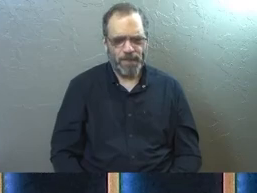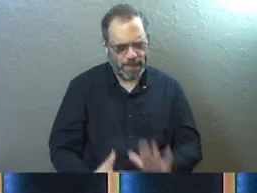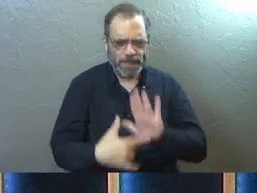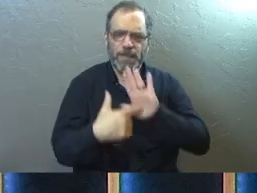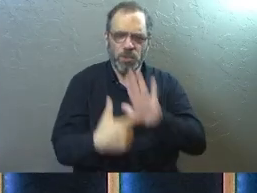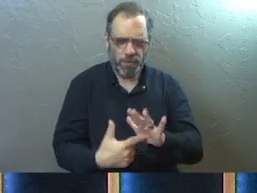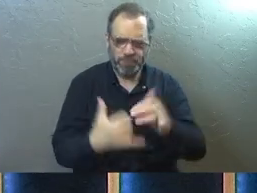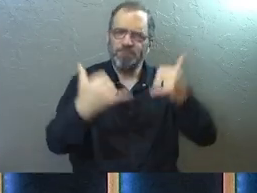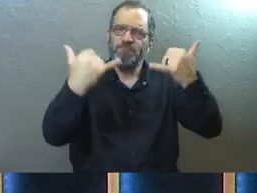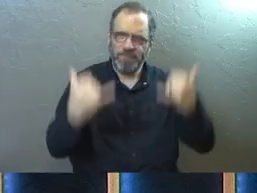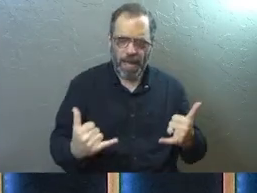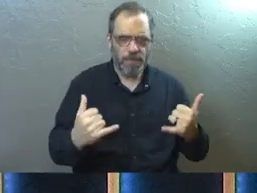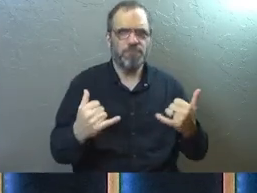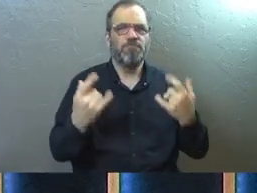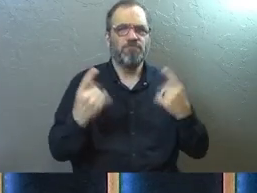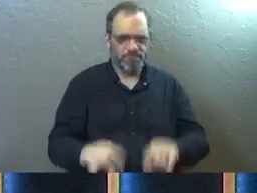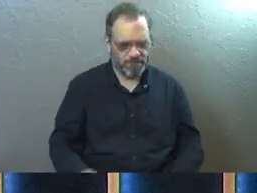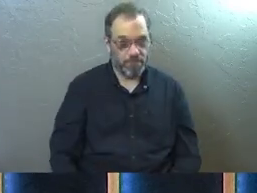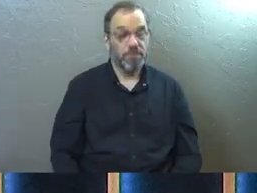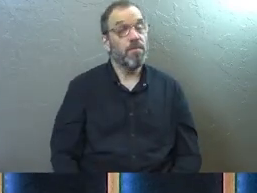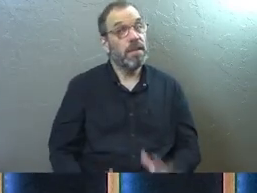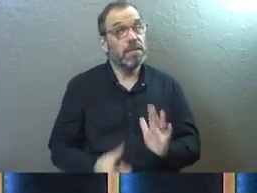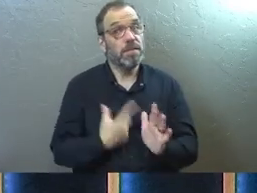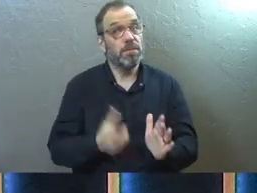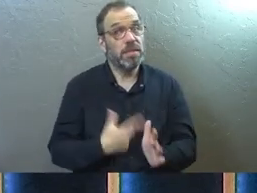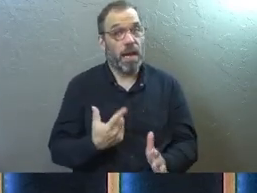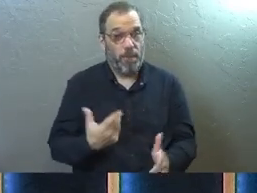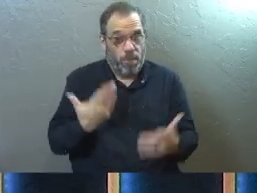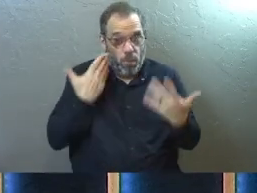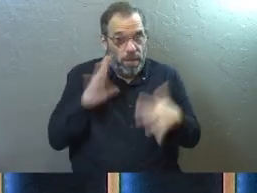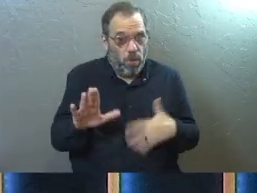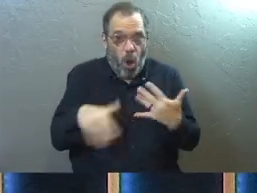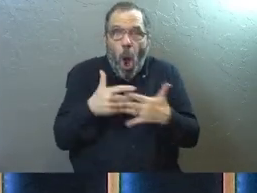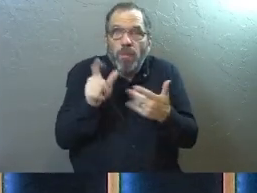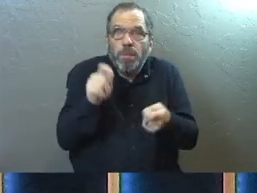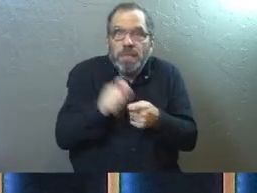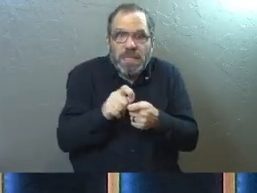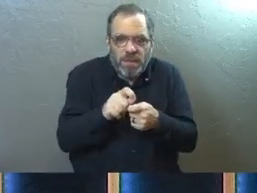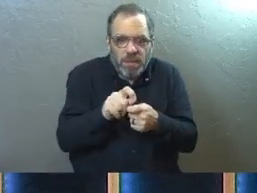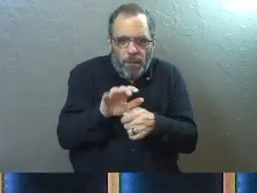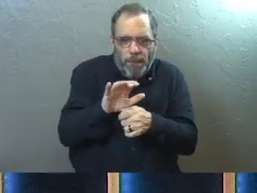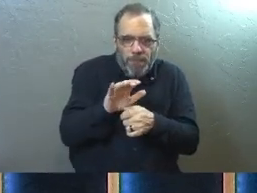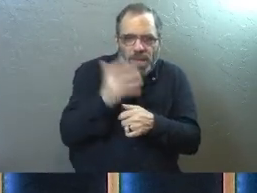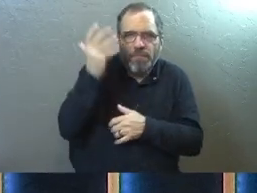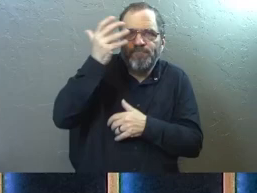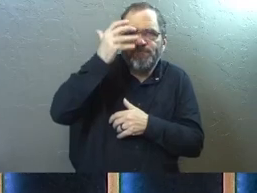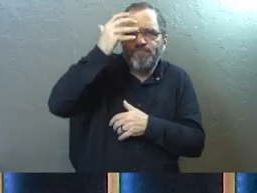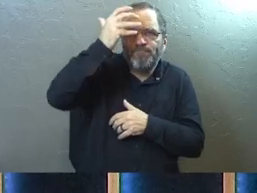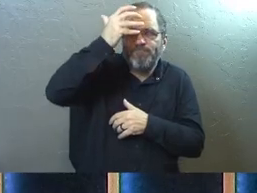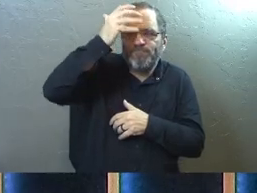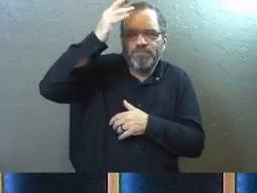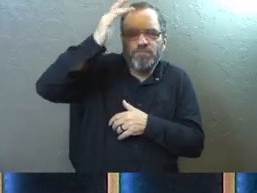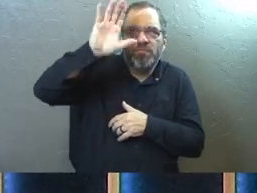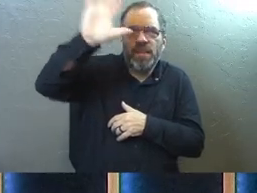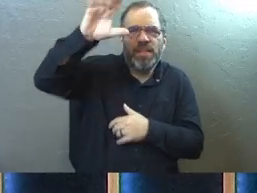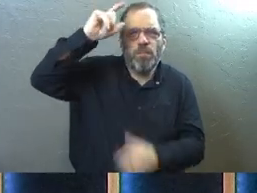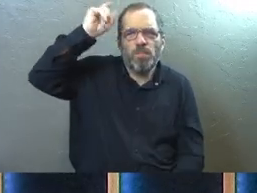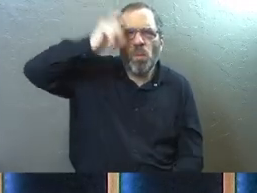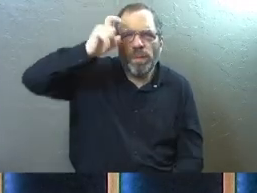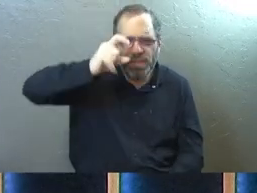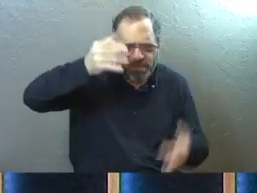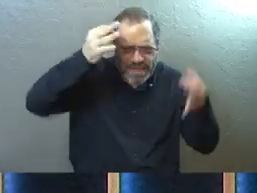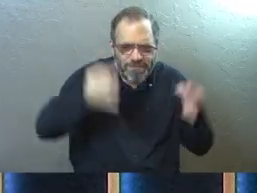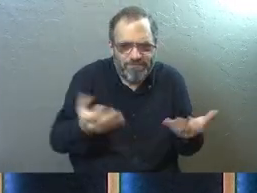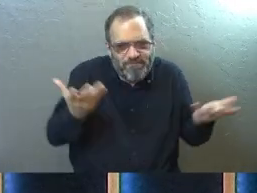in this moment. And sometimes we don't know all those specifics behind God's wisdom in